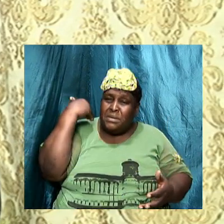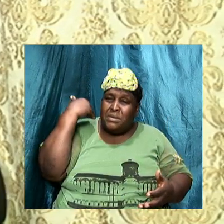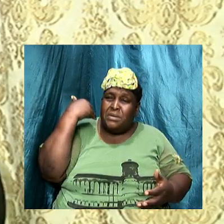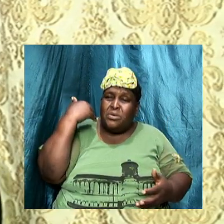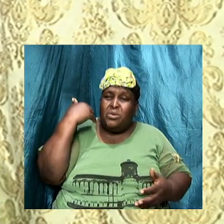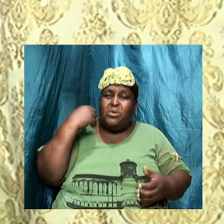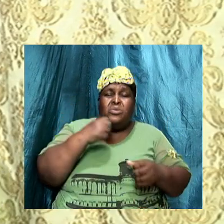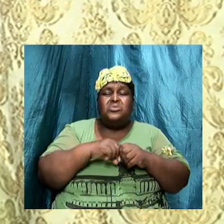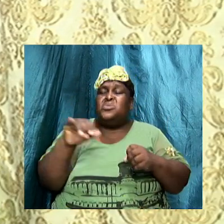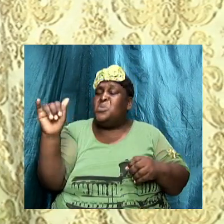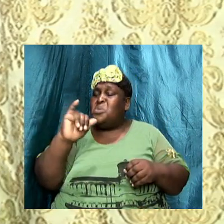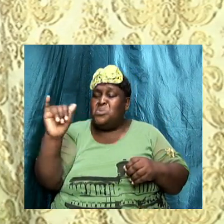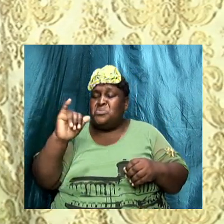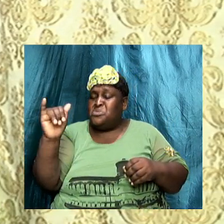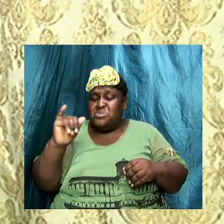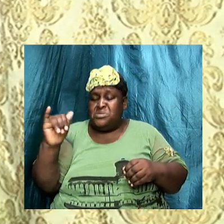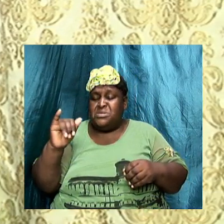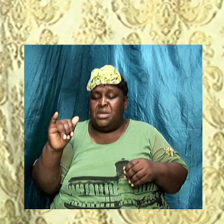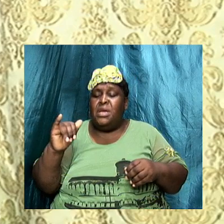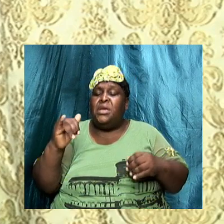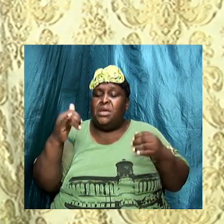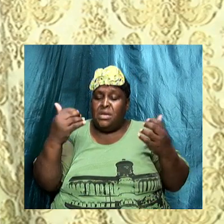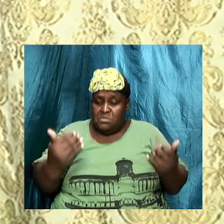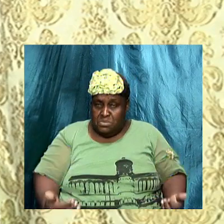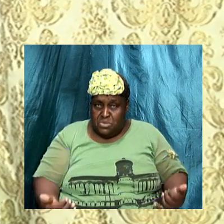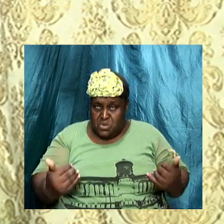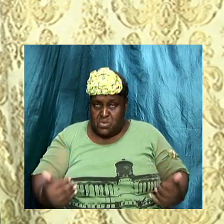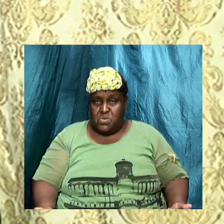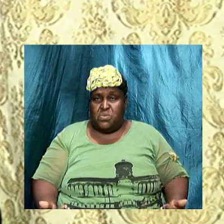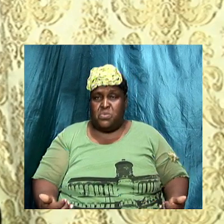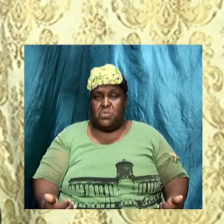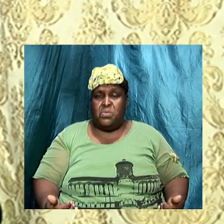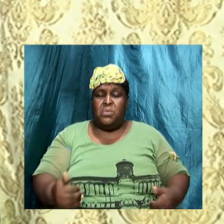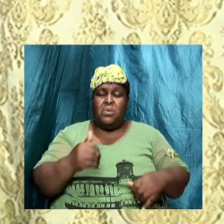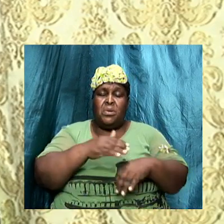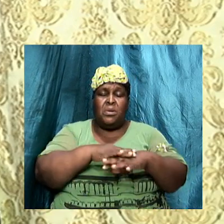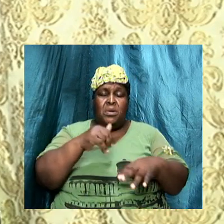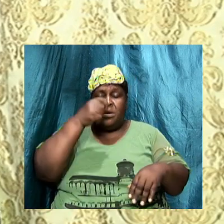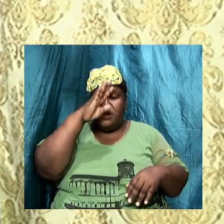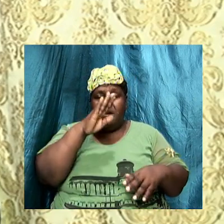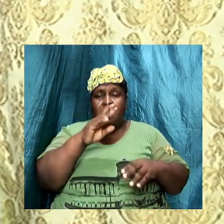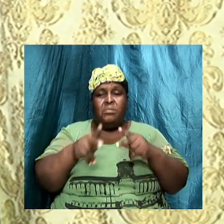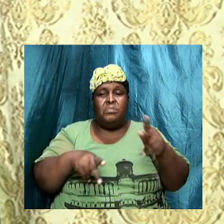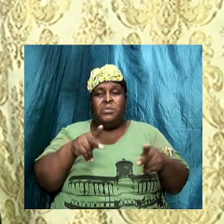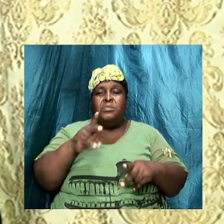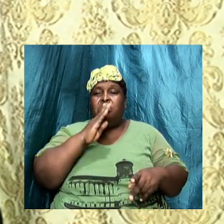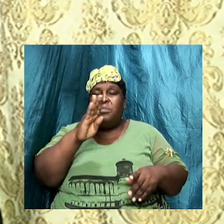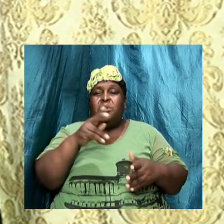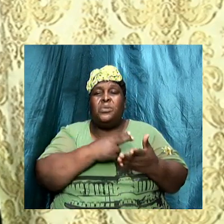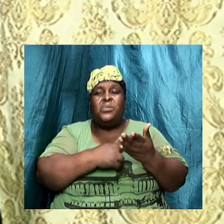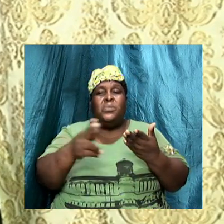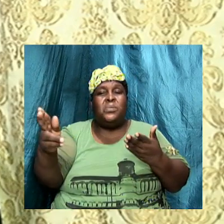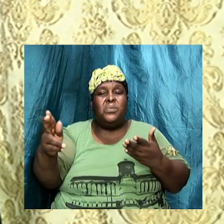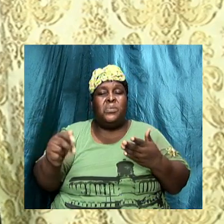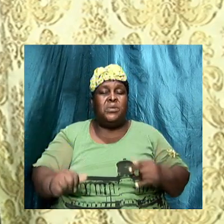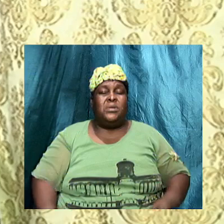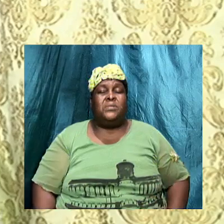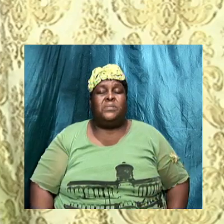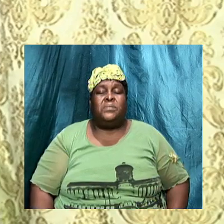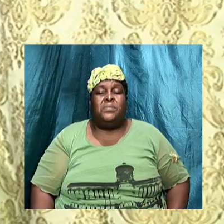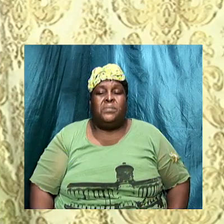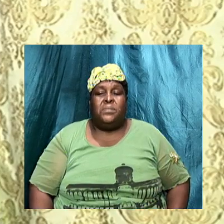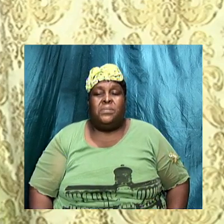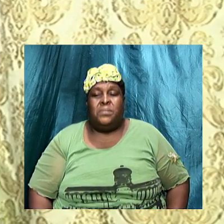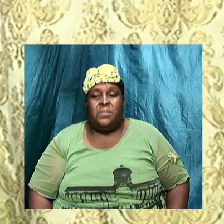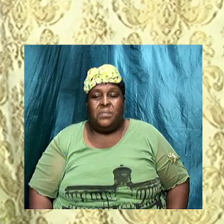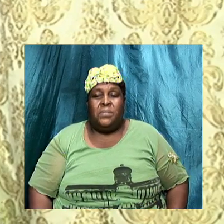era, God called people to be holy. Amen. Again, Leviticus 11, 44 to